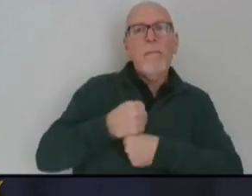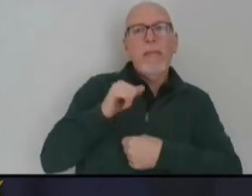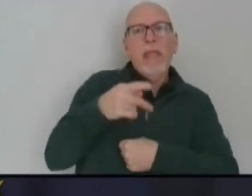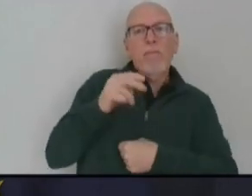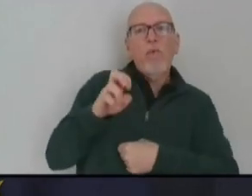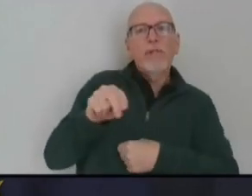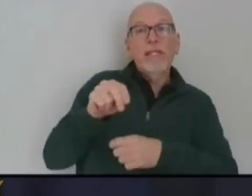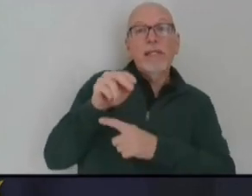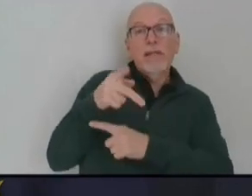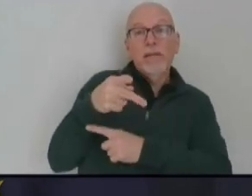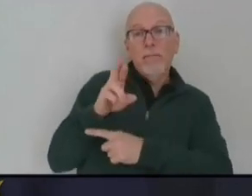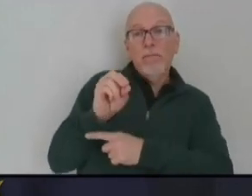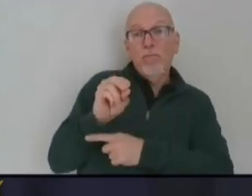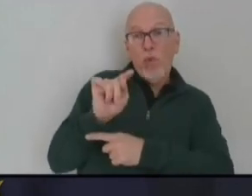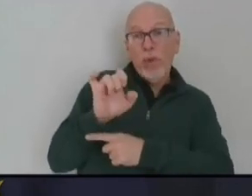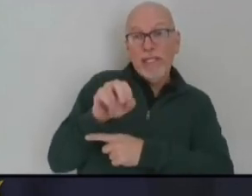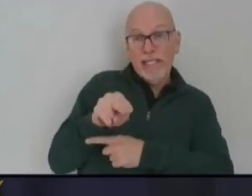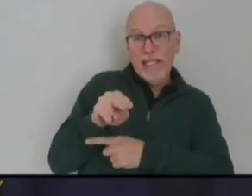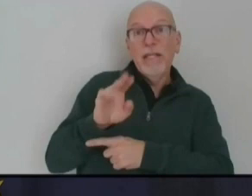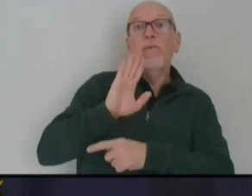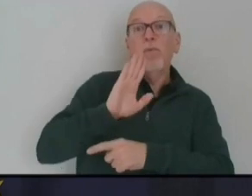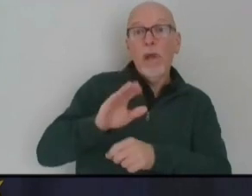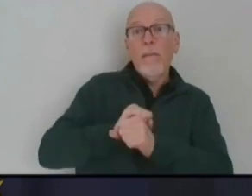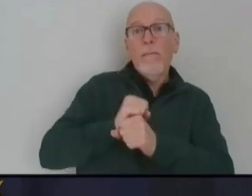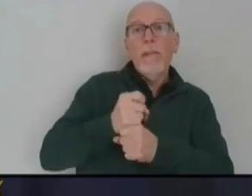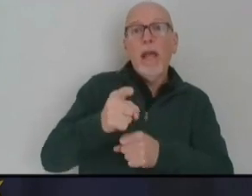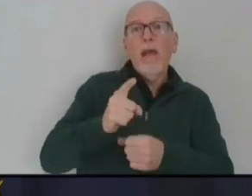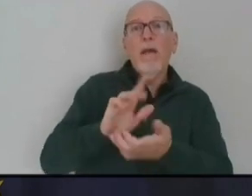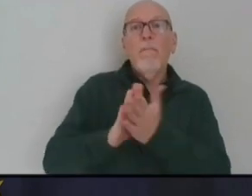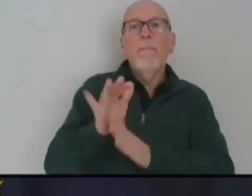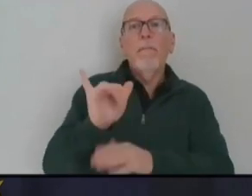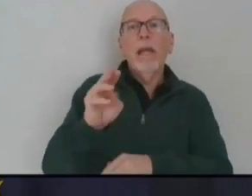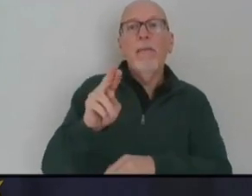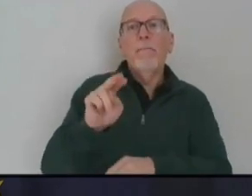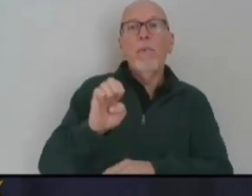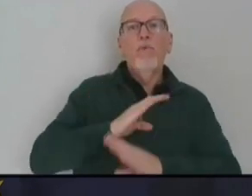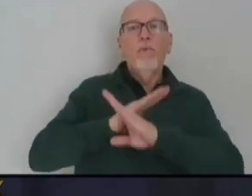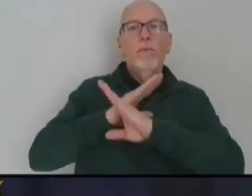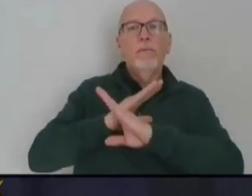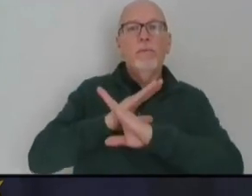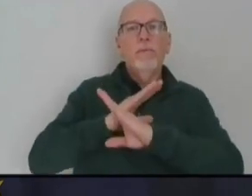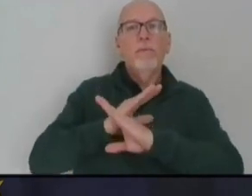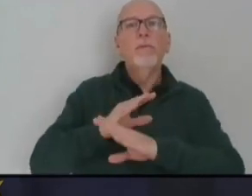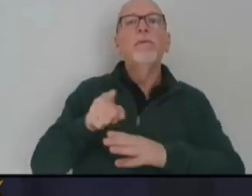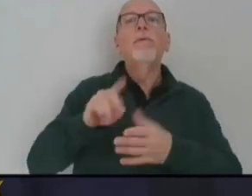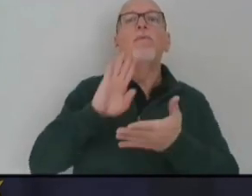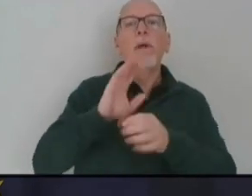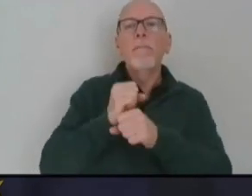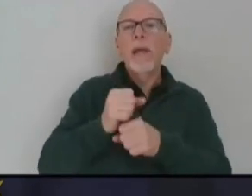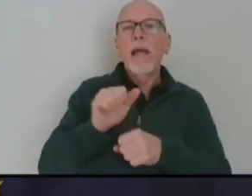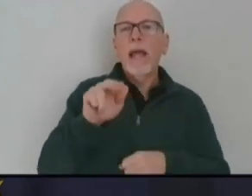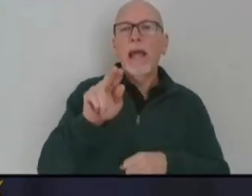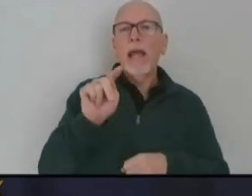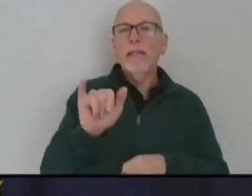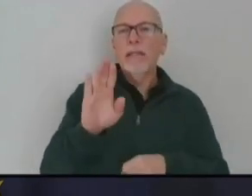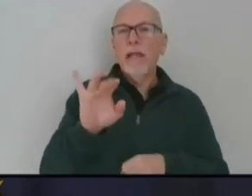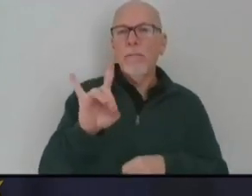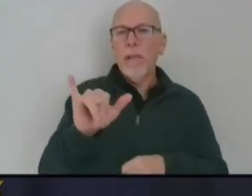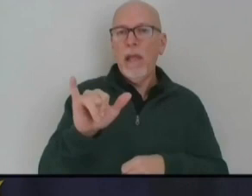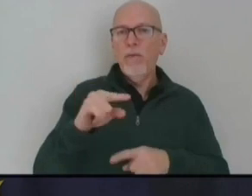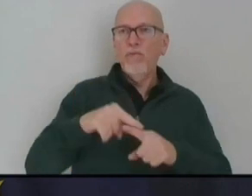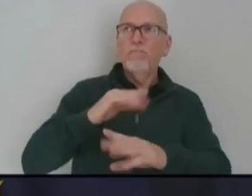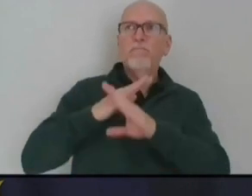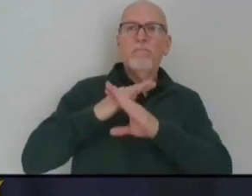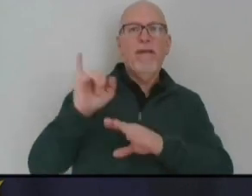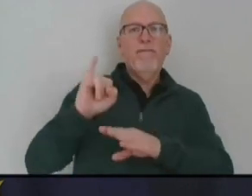protein then triggers an immune response inside our bodies. That immune response produces antibodies to protect us from getting infected if